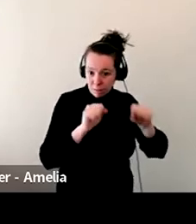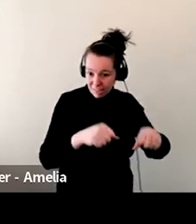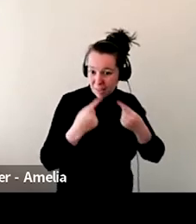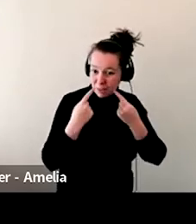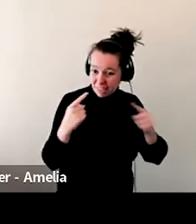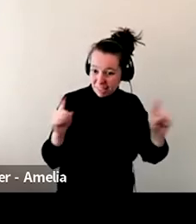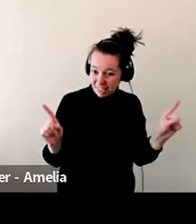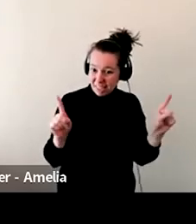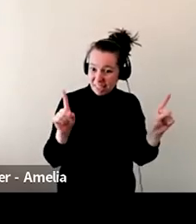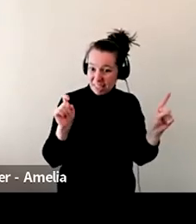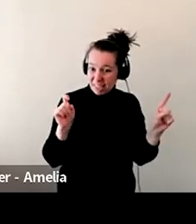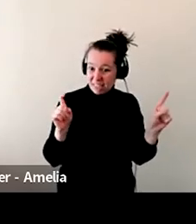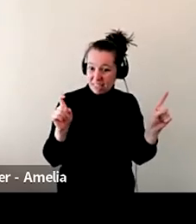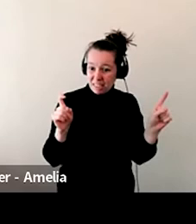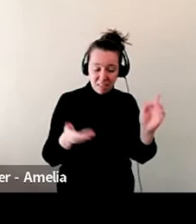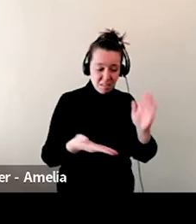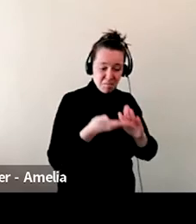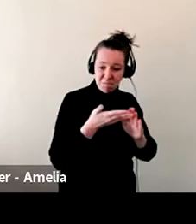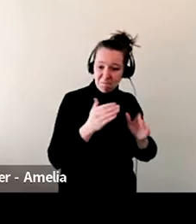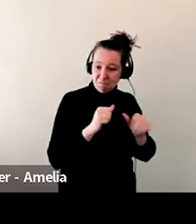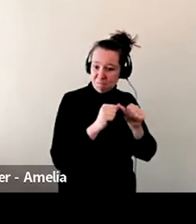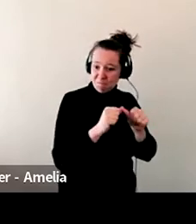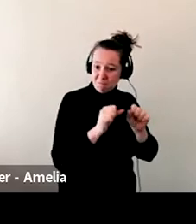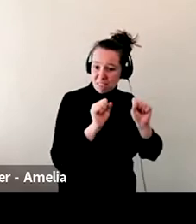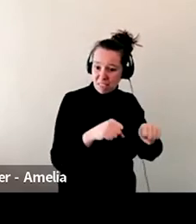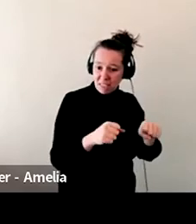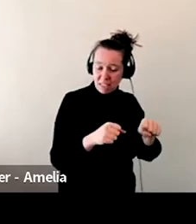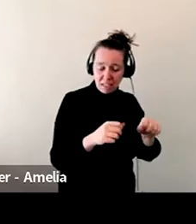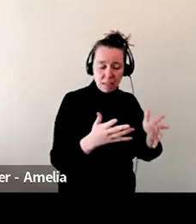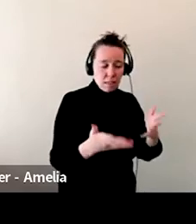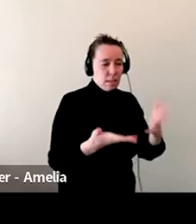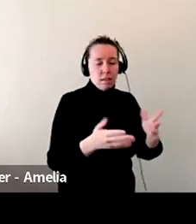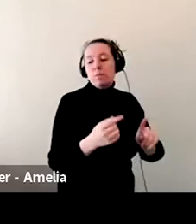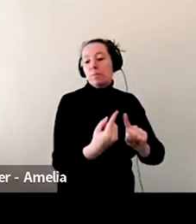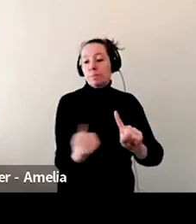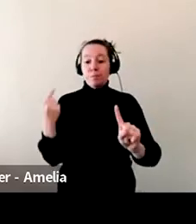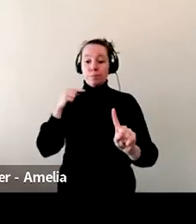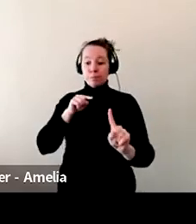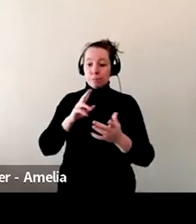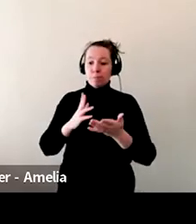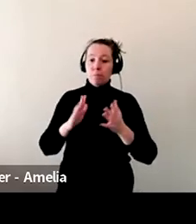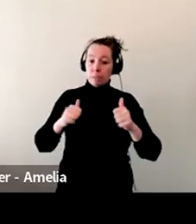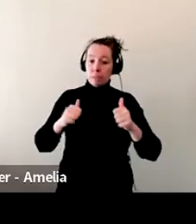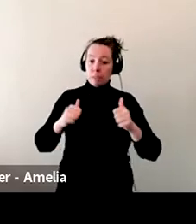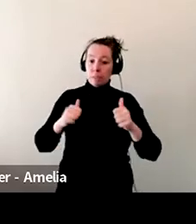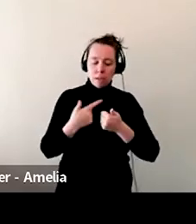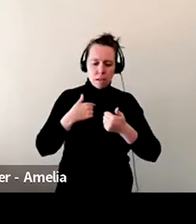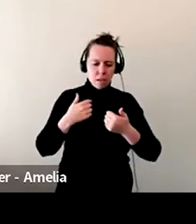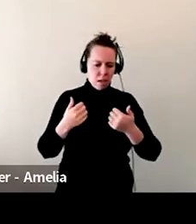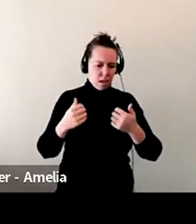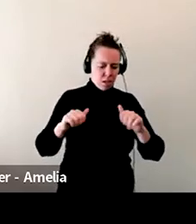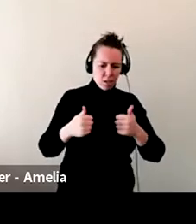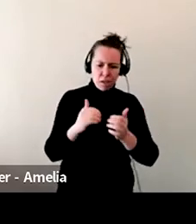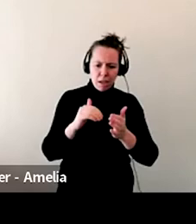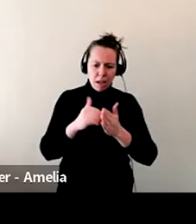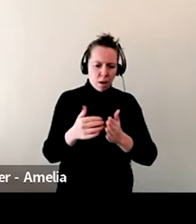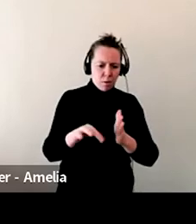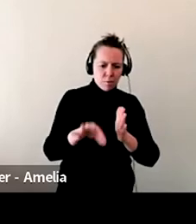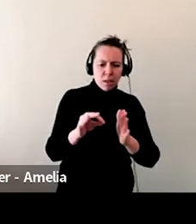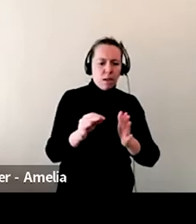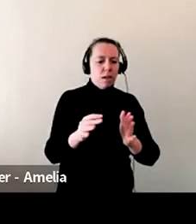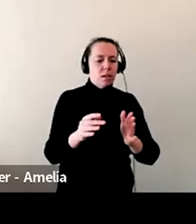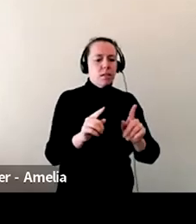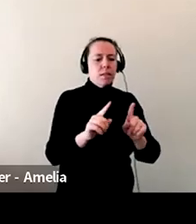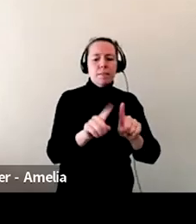able to, to operate that way? Um, anyways, backtracking, uh, it was really hard to find a space that we liked. Um, and I didn't want to